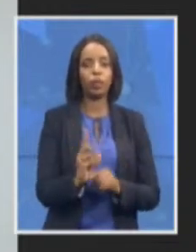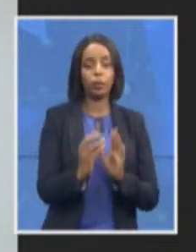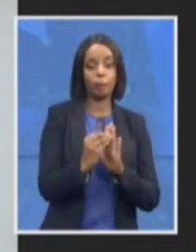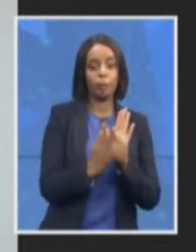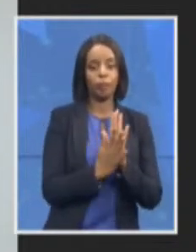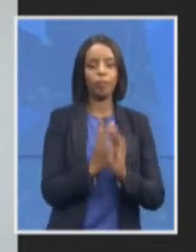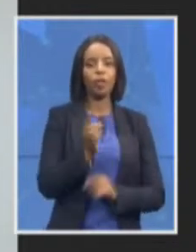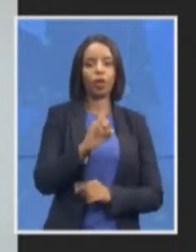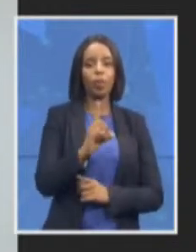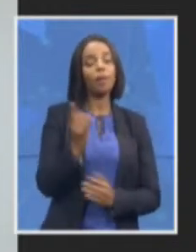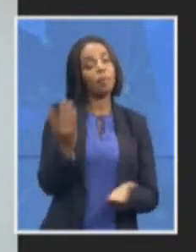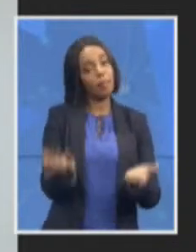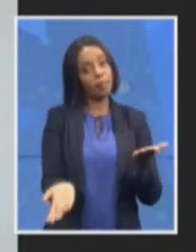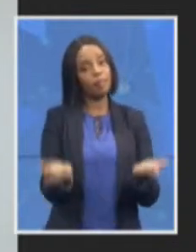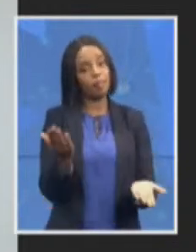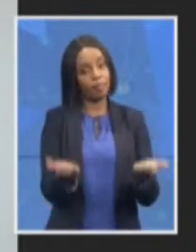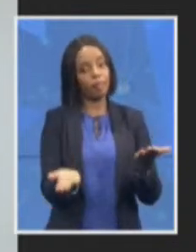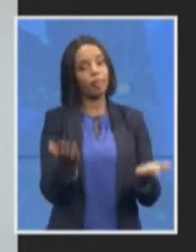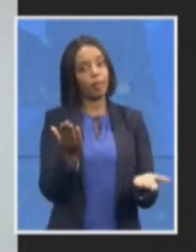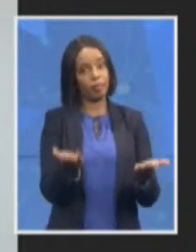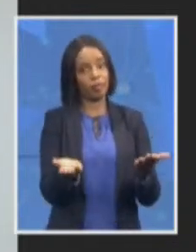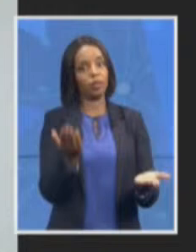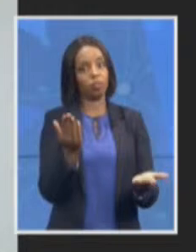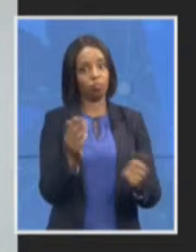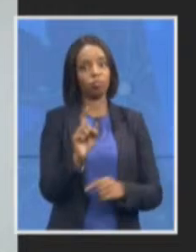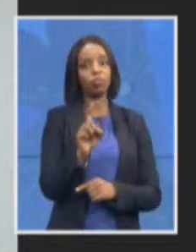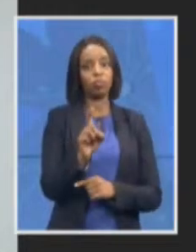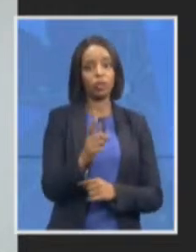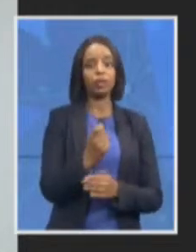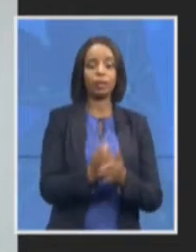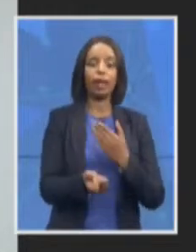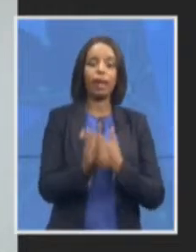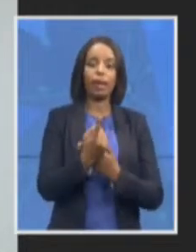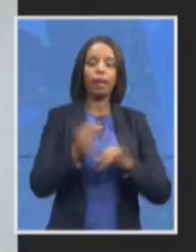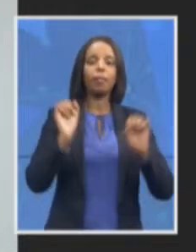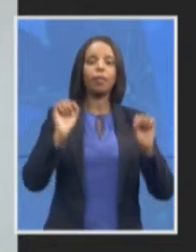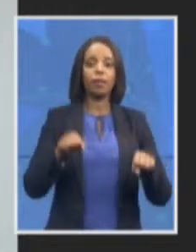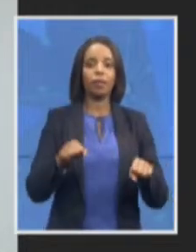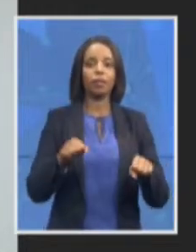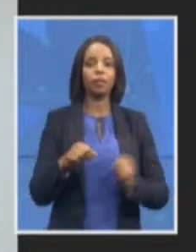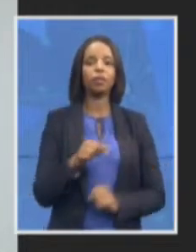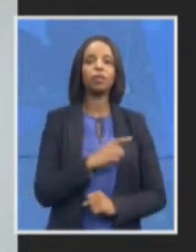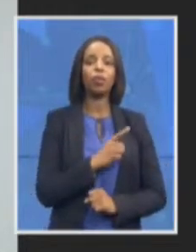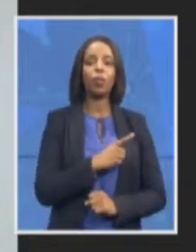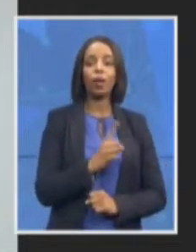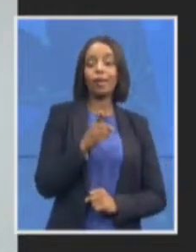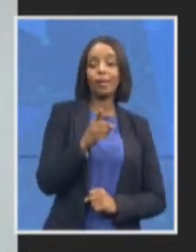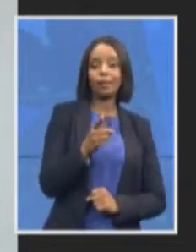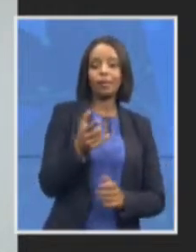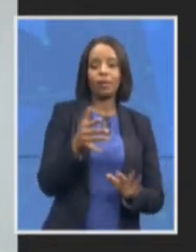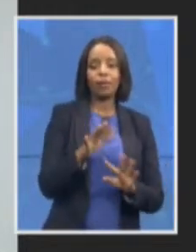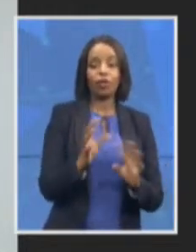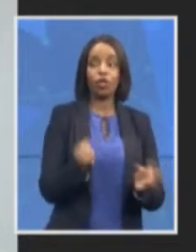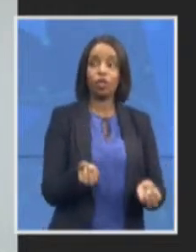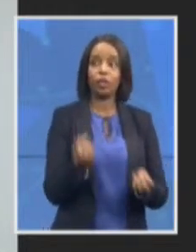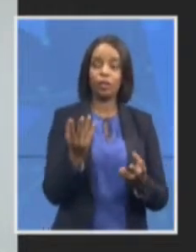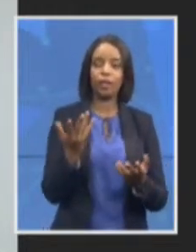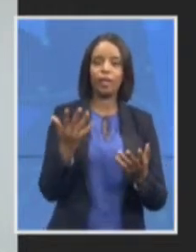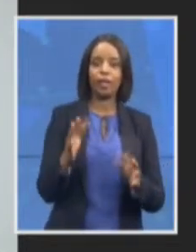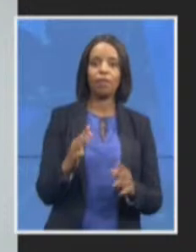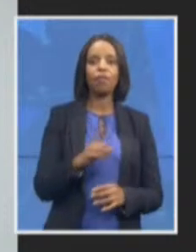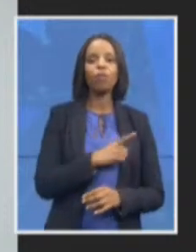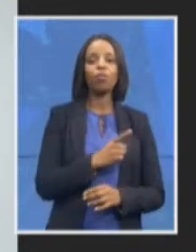where there were superior orders given in terms of the killing of the Krarach 4 there seems to be